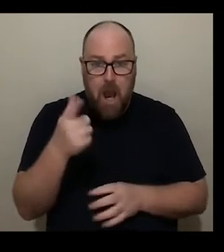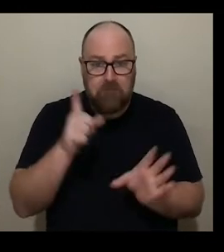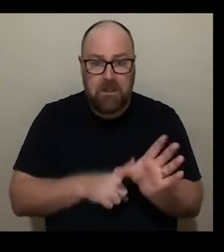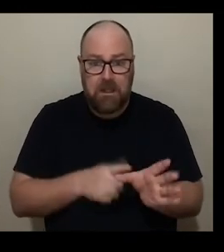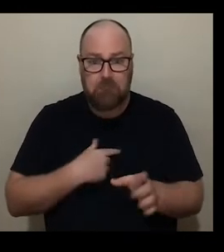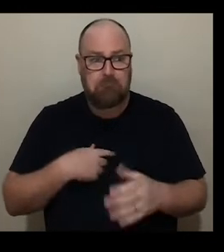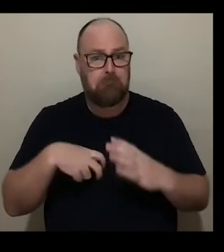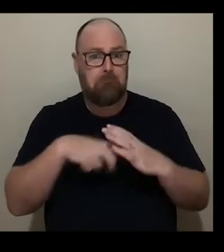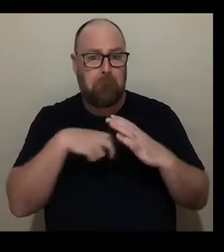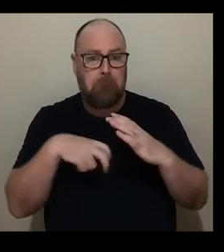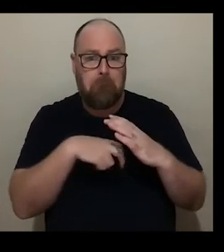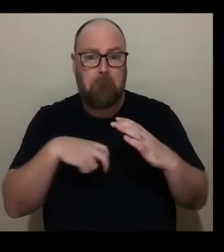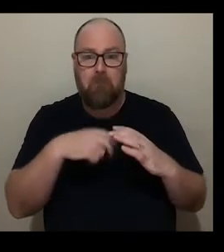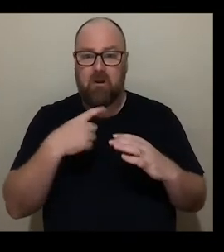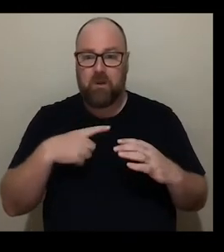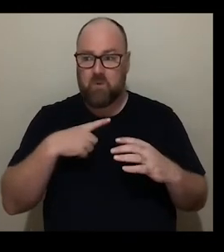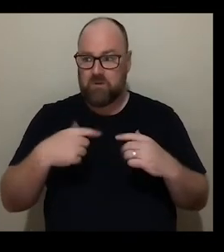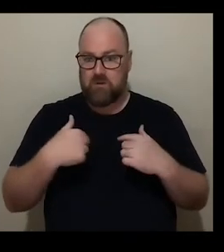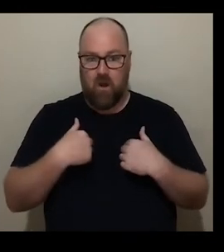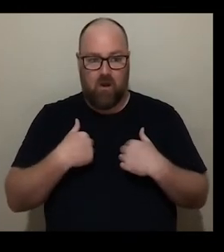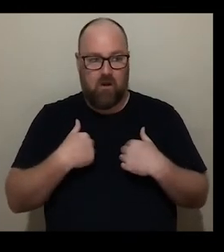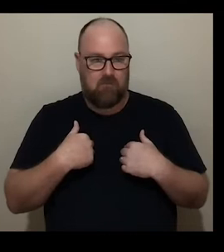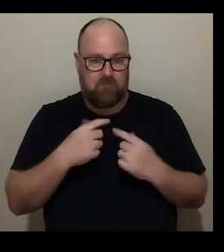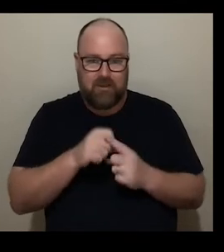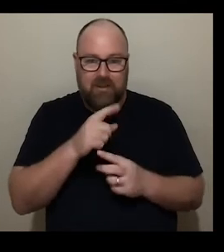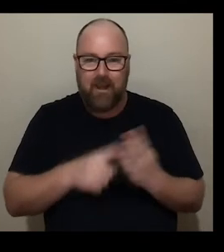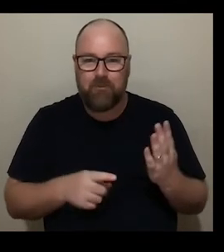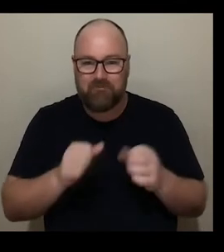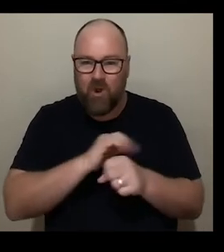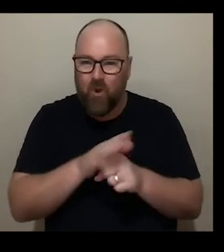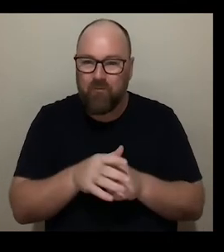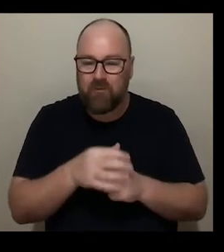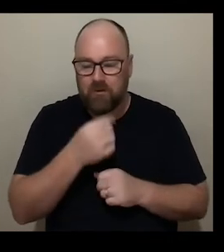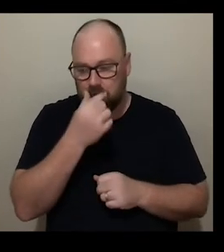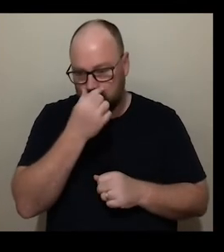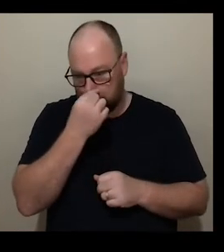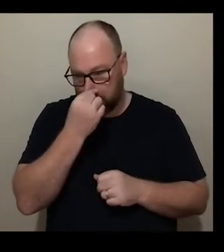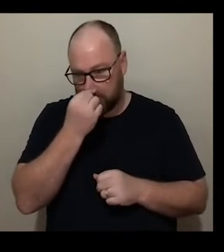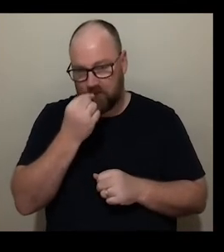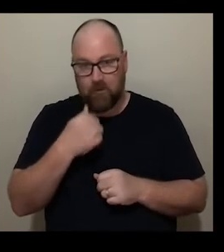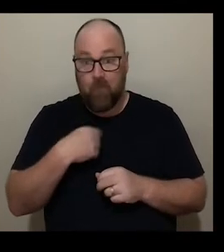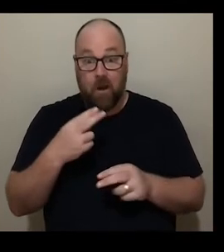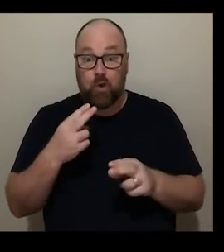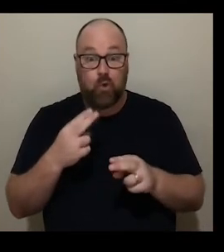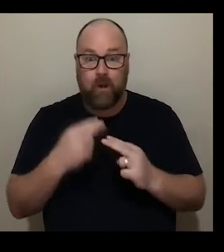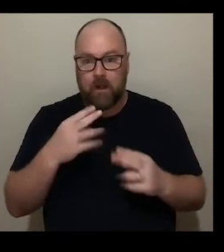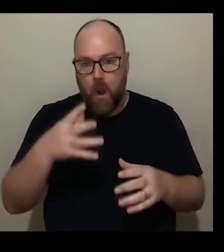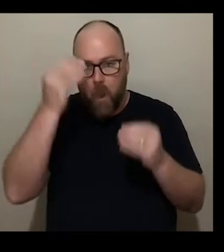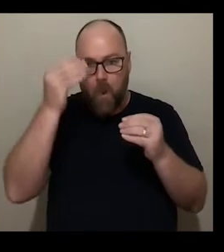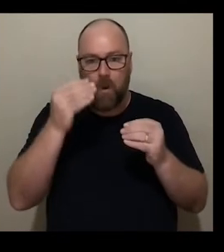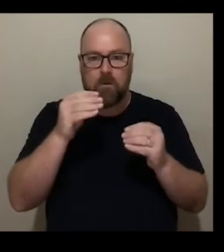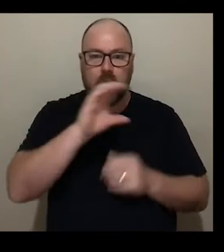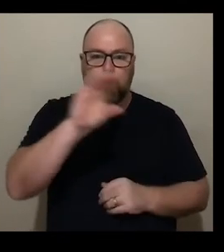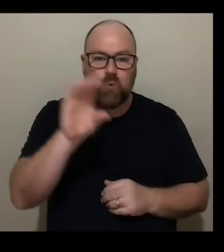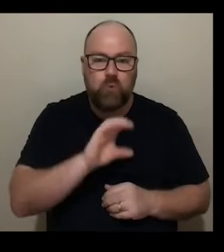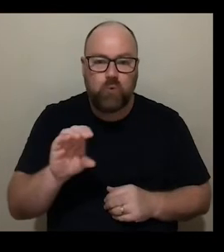and I knew really quickly I didn't want to stop being an artist so I quickly found out about zoom teams all of those sorts of things